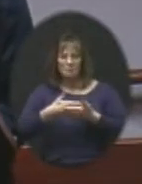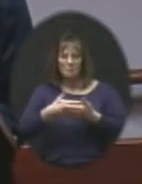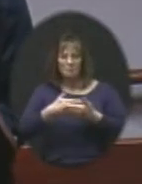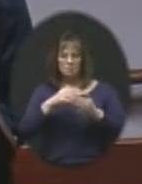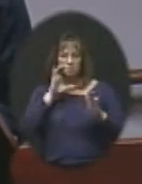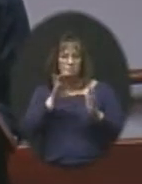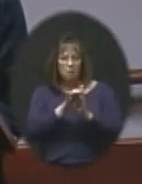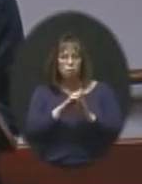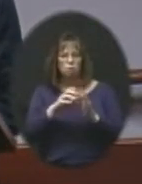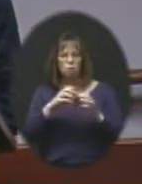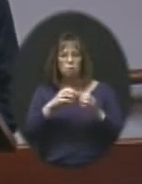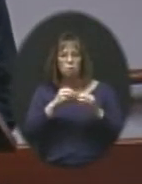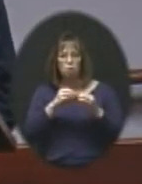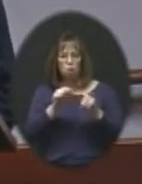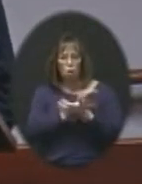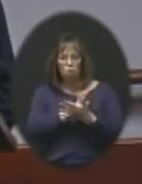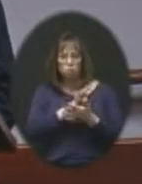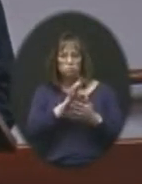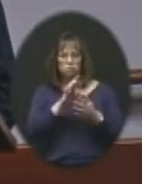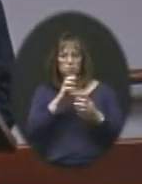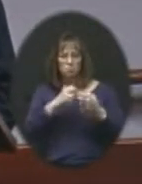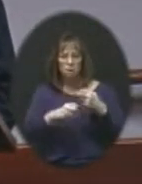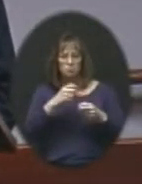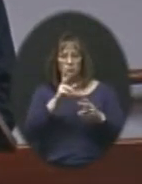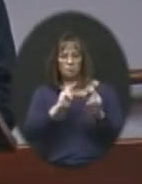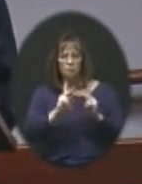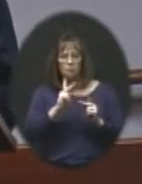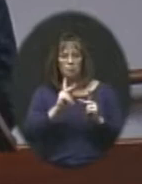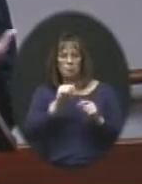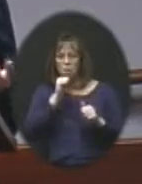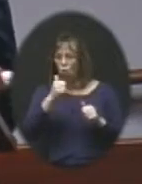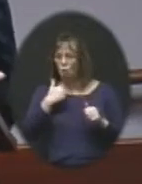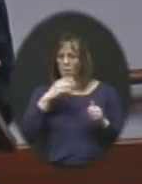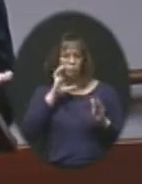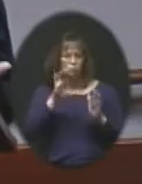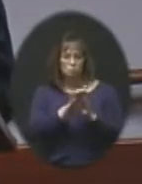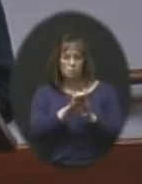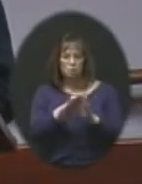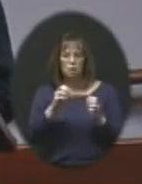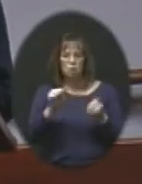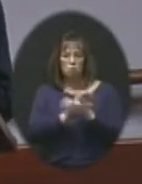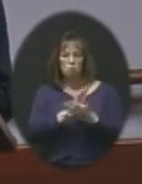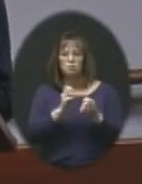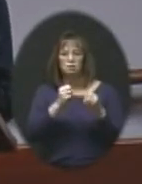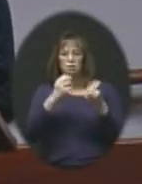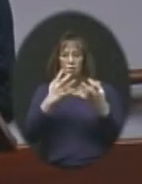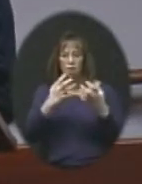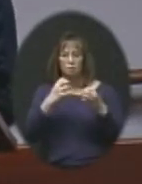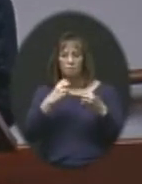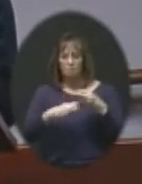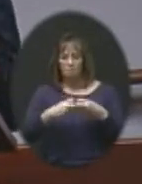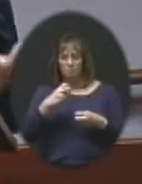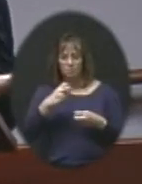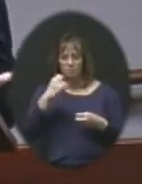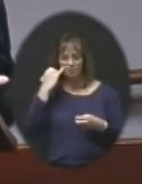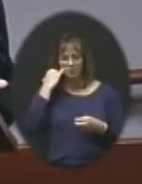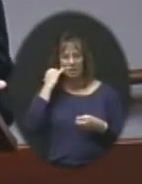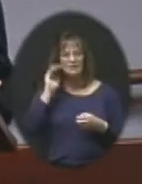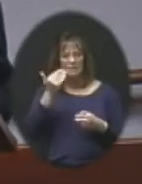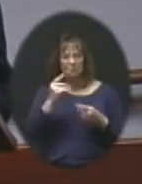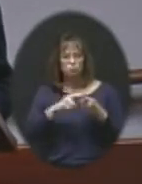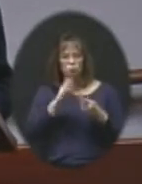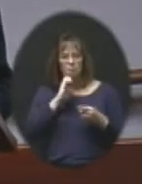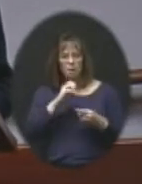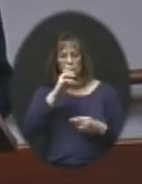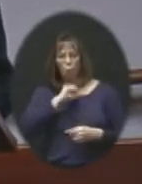ostracization for the children who do not have those pictures, and just causes a lot of distress. So it seems to be an